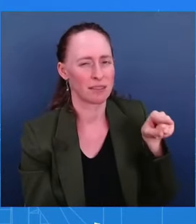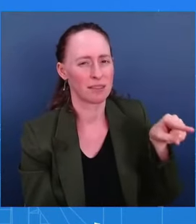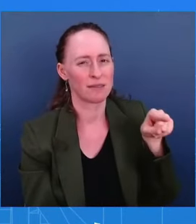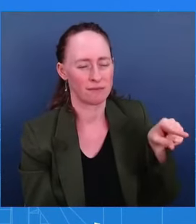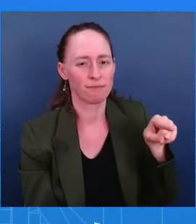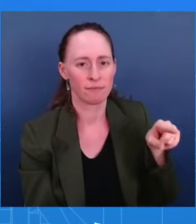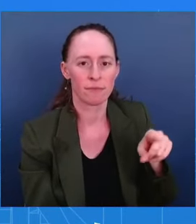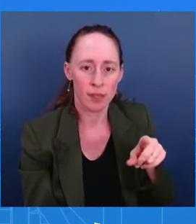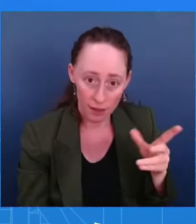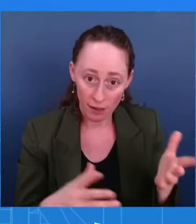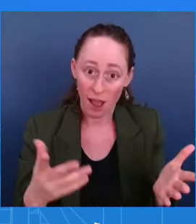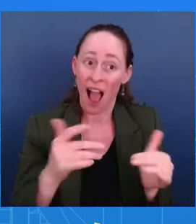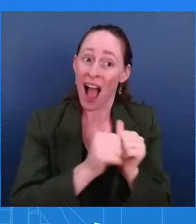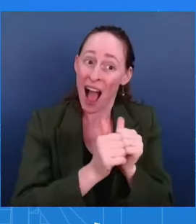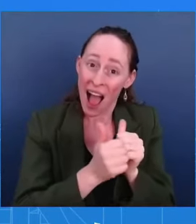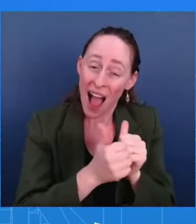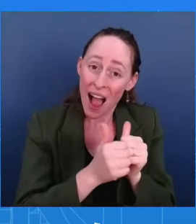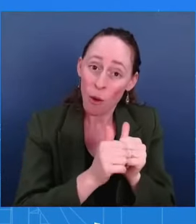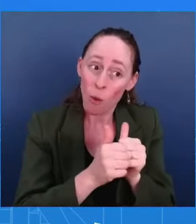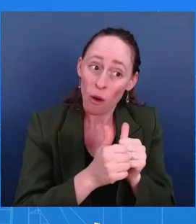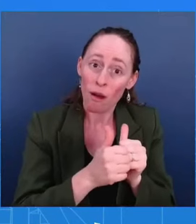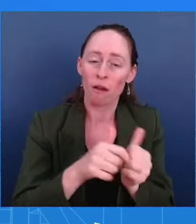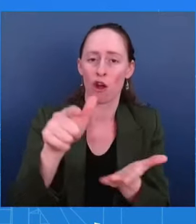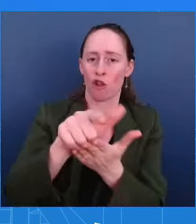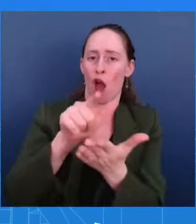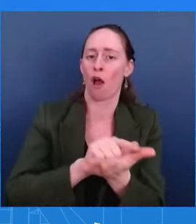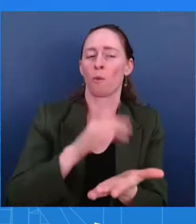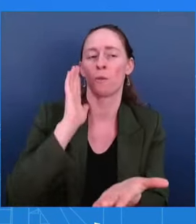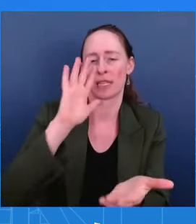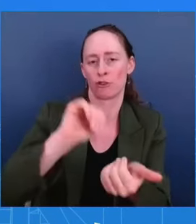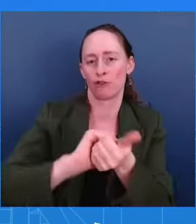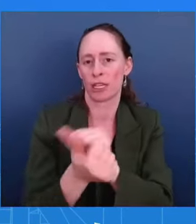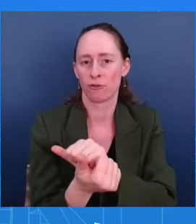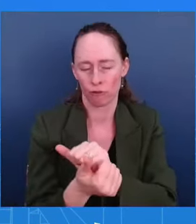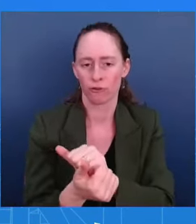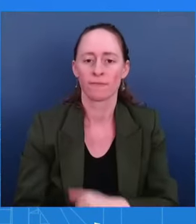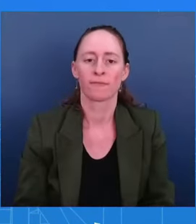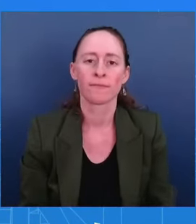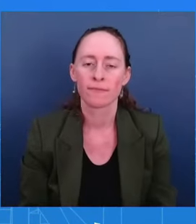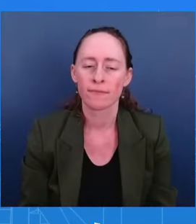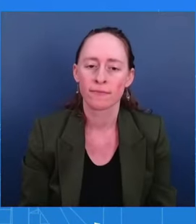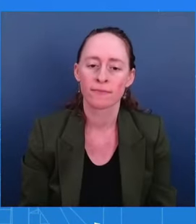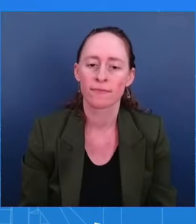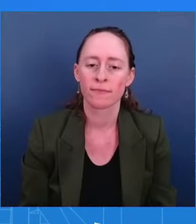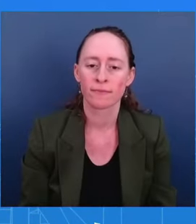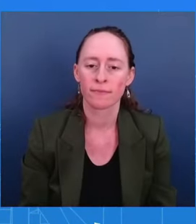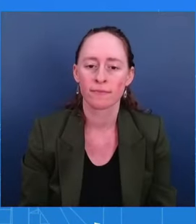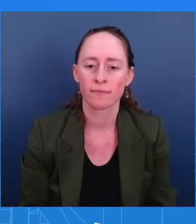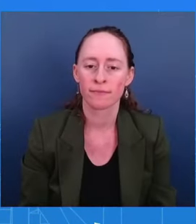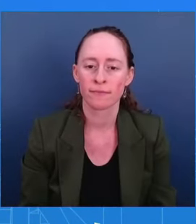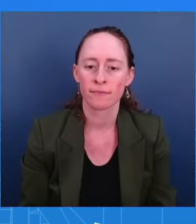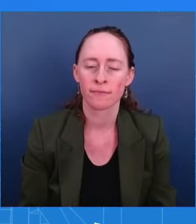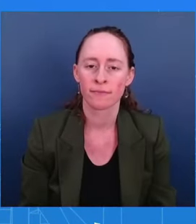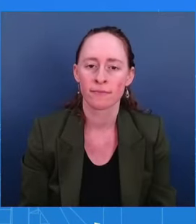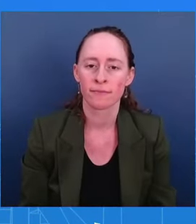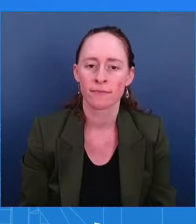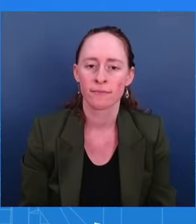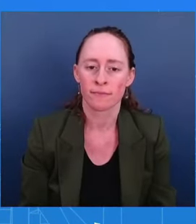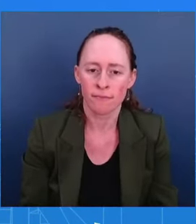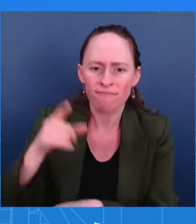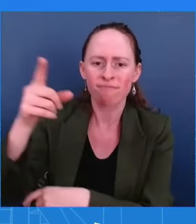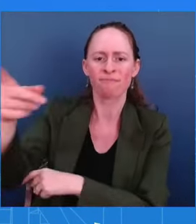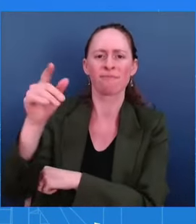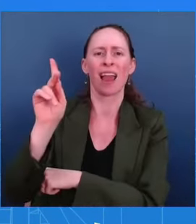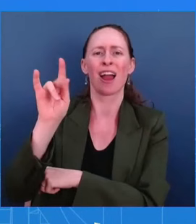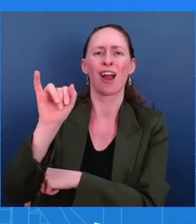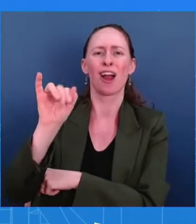laws. Okay, Jeff. Thank you. Kirby mentioned that regarding the U.S. deal and the President's position on that and